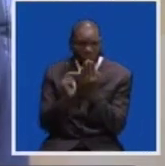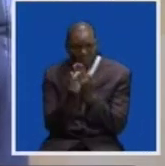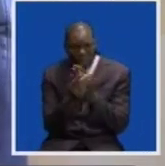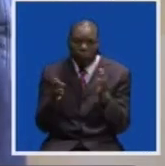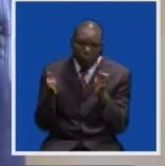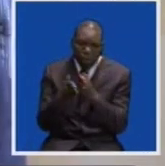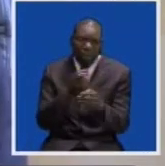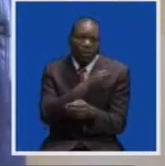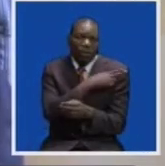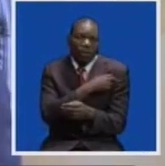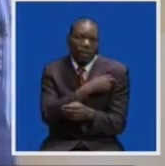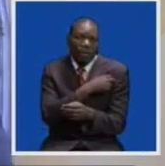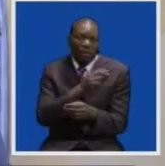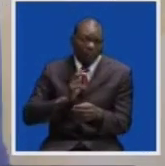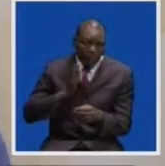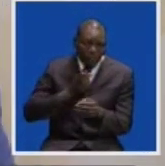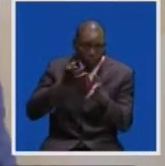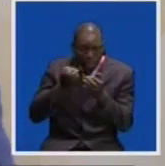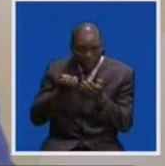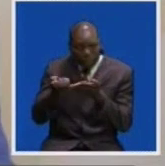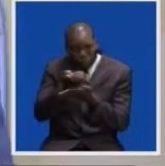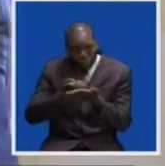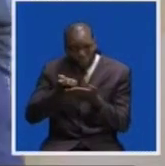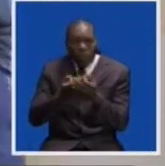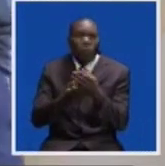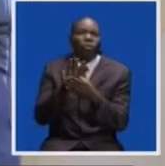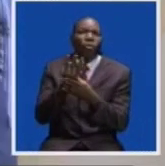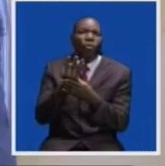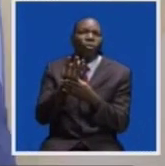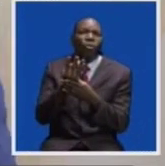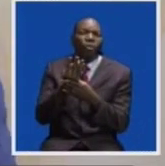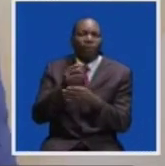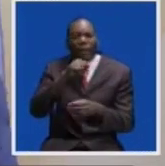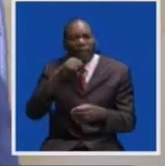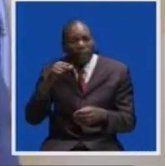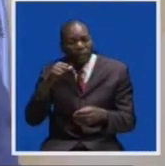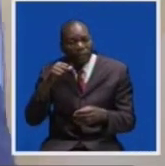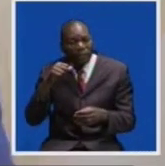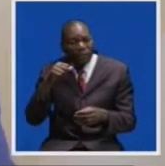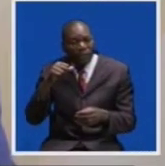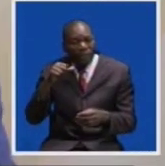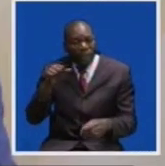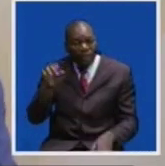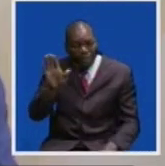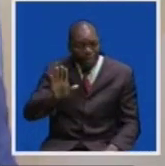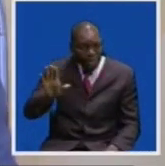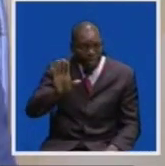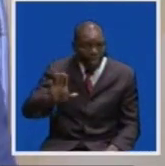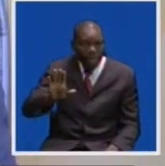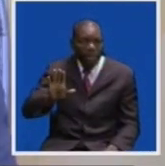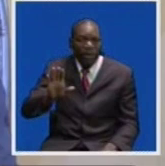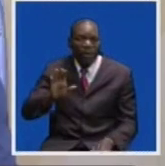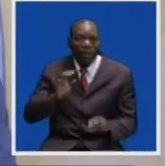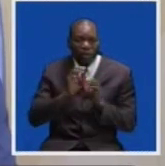are trying to talk about diversification in terms of agriculture and Mangango is currently growing